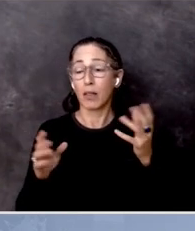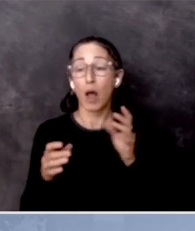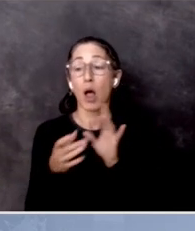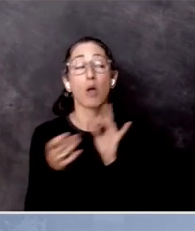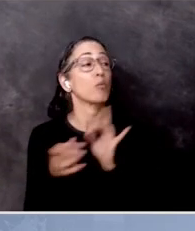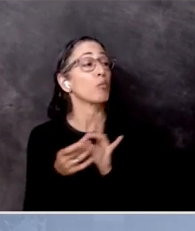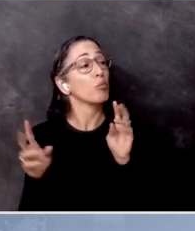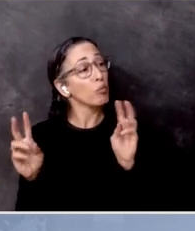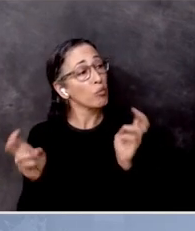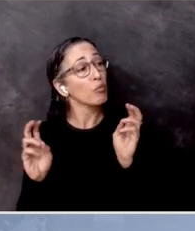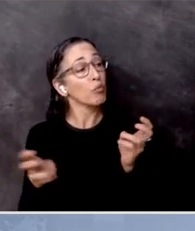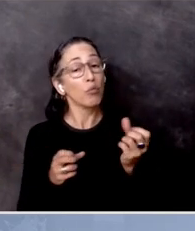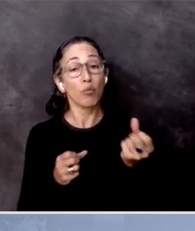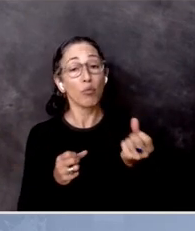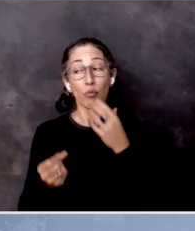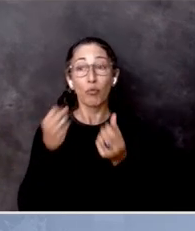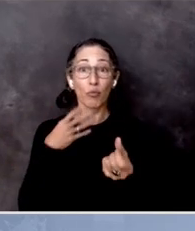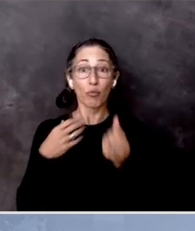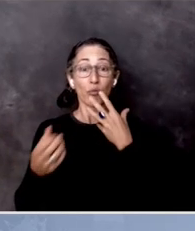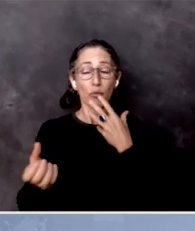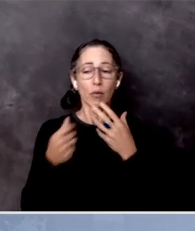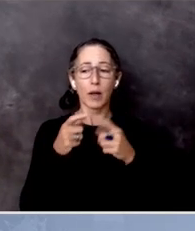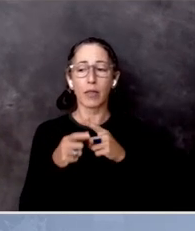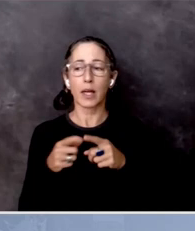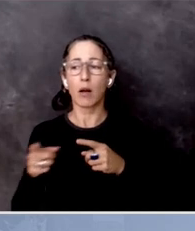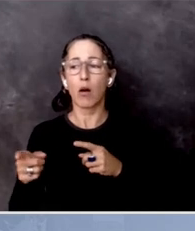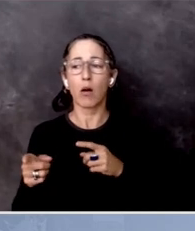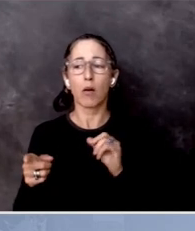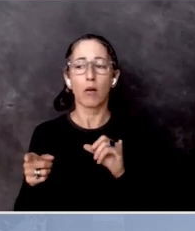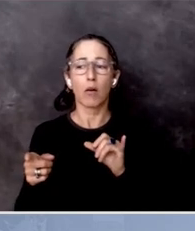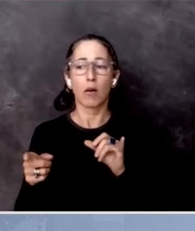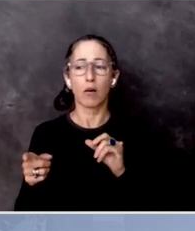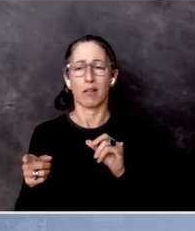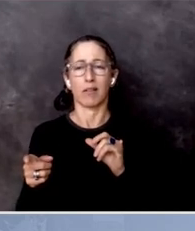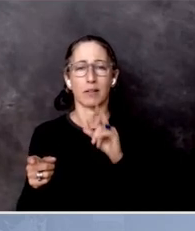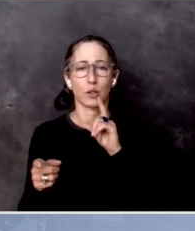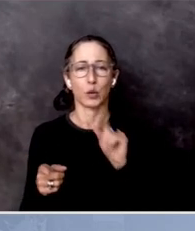they'll do something that reminds you, oh, they're only 20.